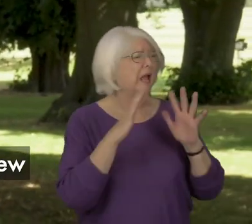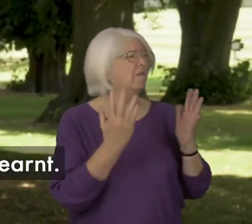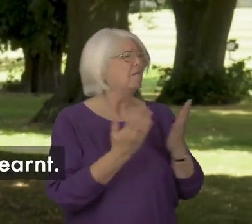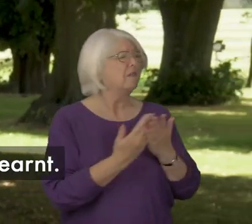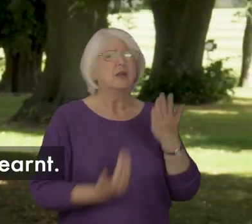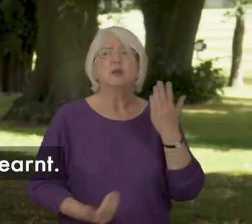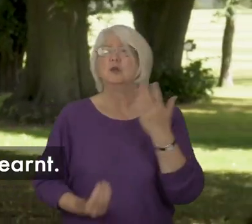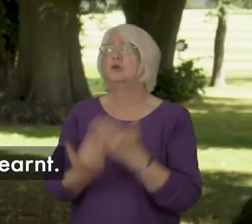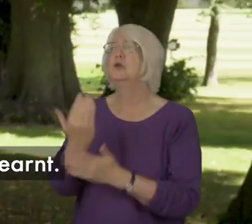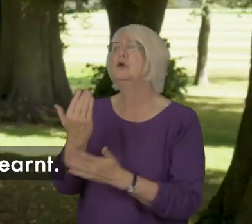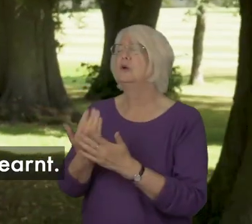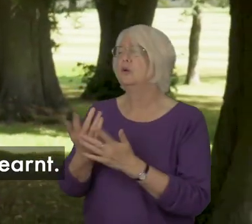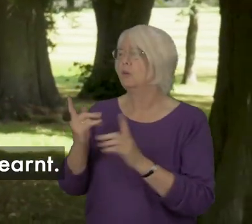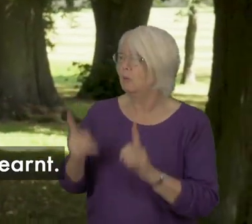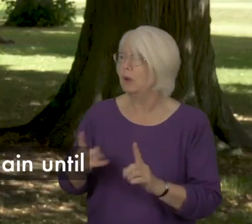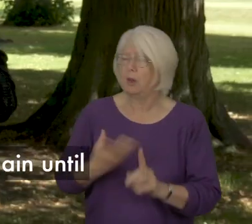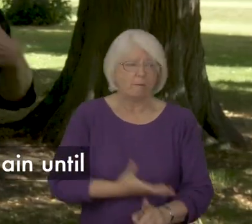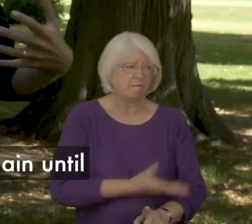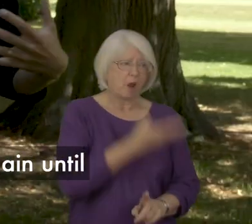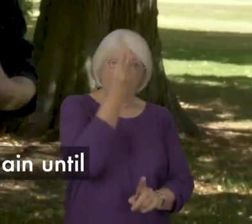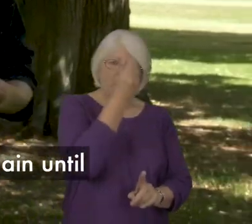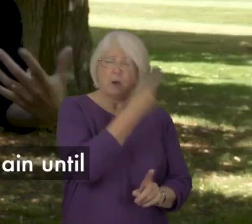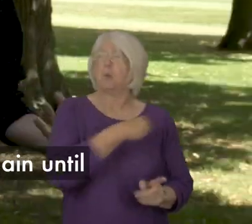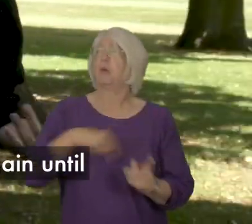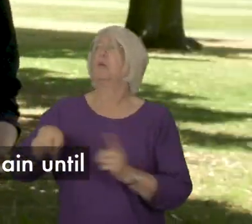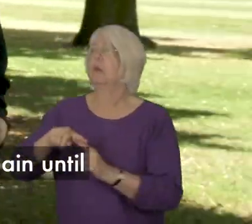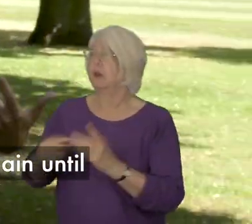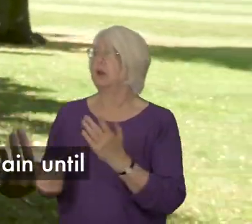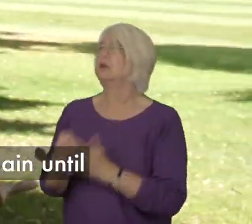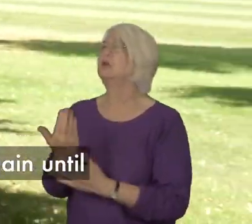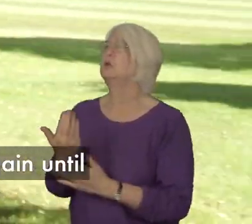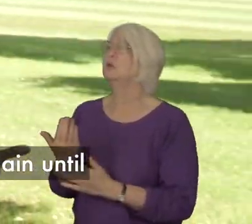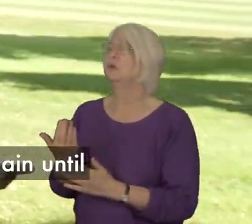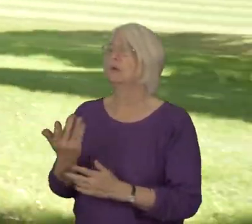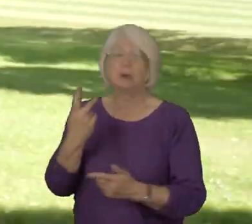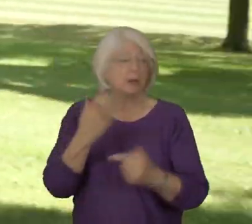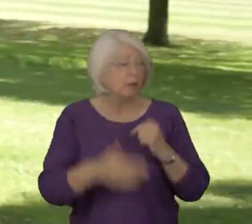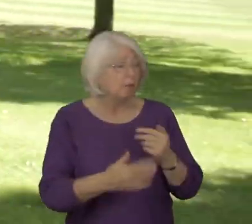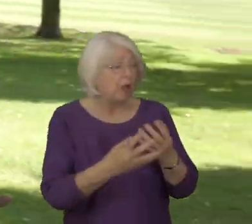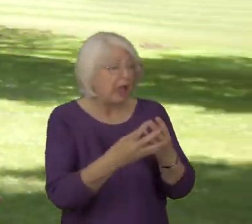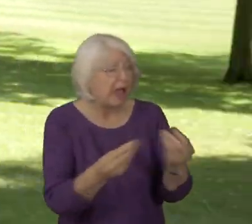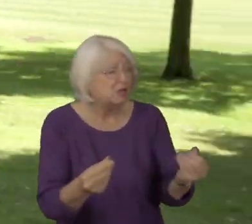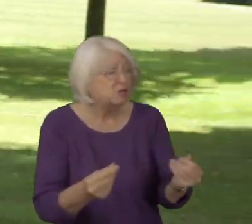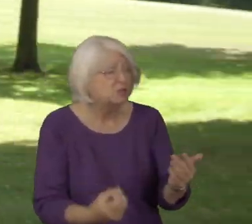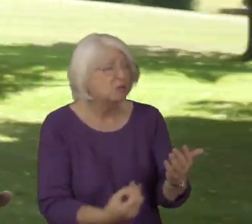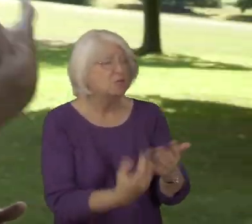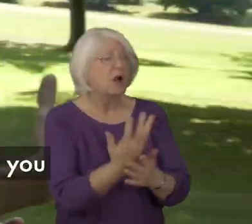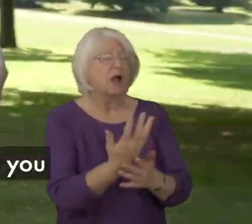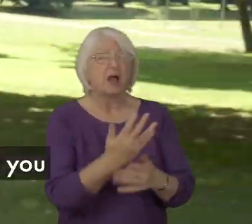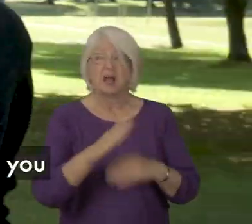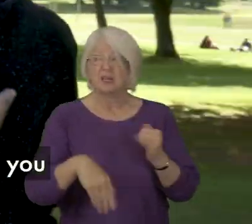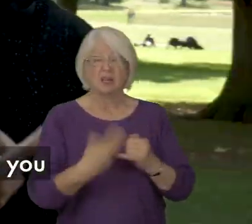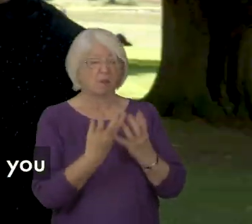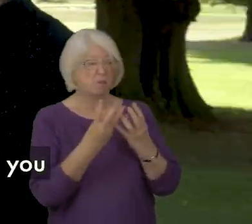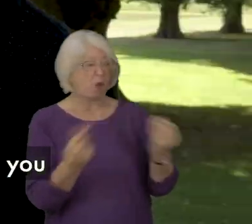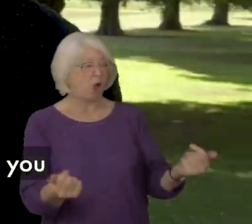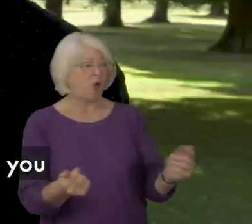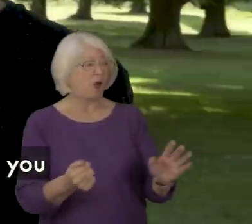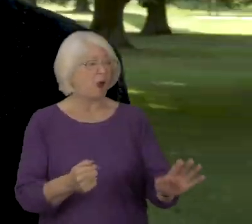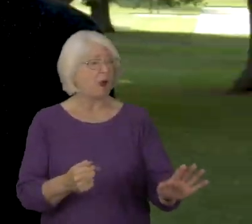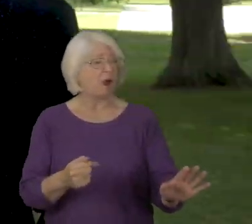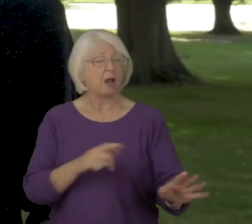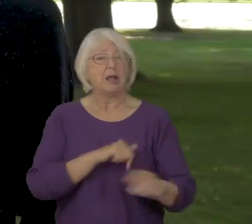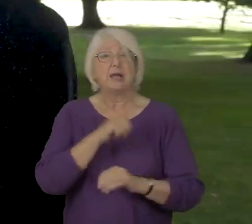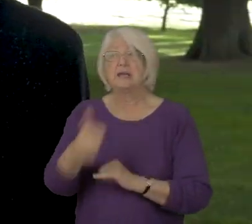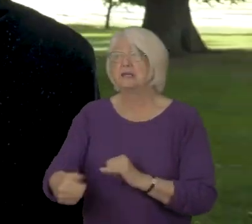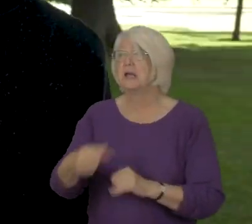that's new is one we'll build from what we've learned. We never thought ashes could rise again until we'd see them burn. The next time I've stood in front